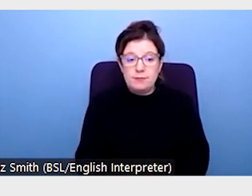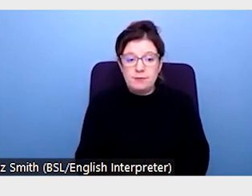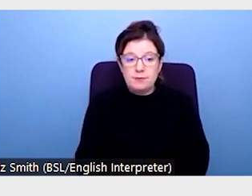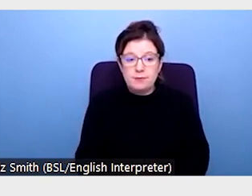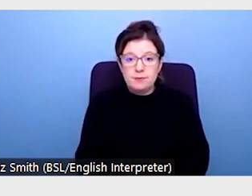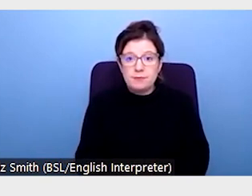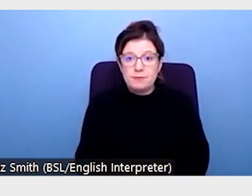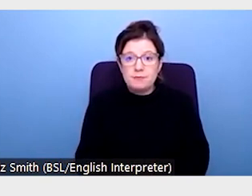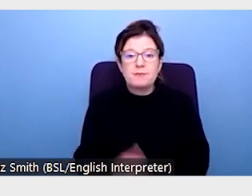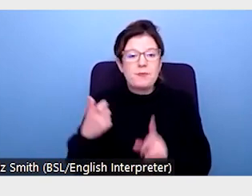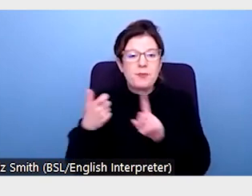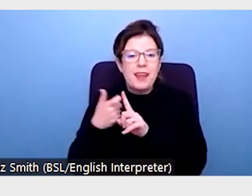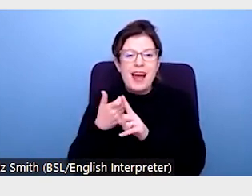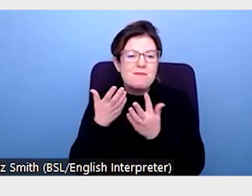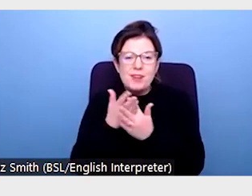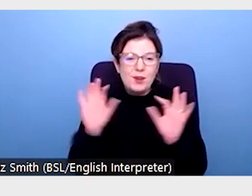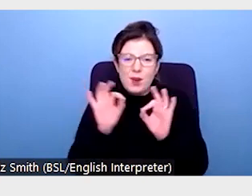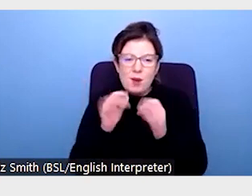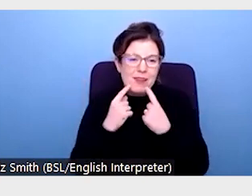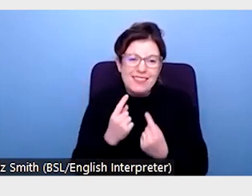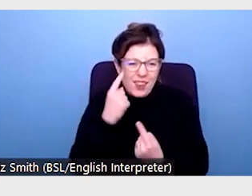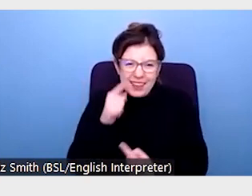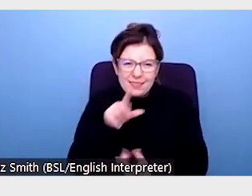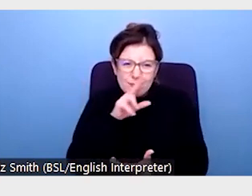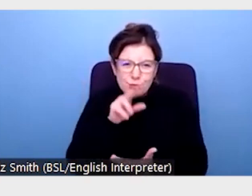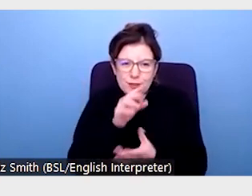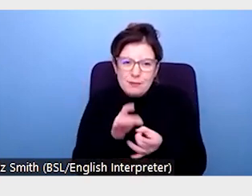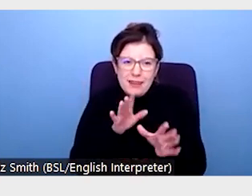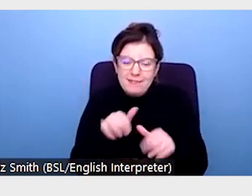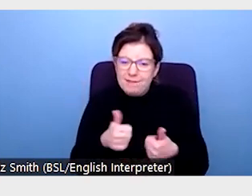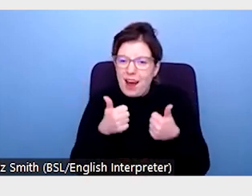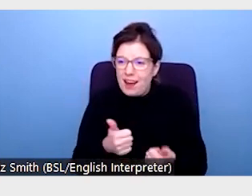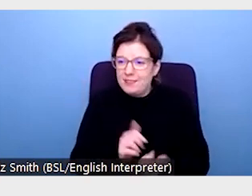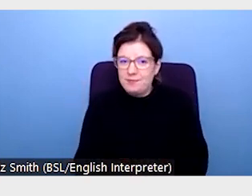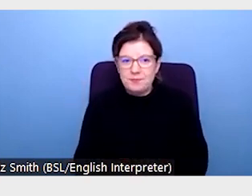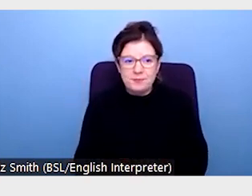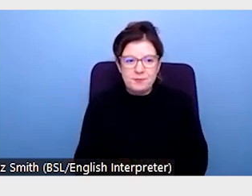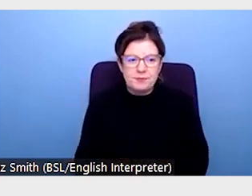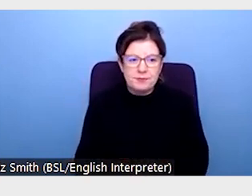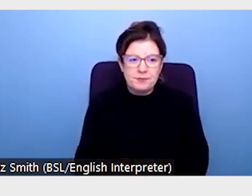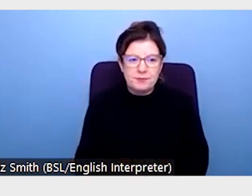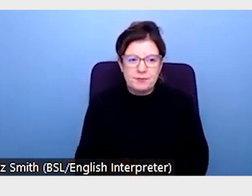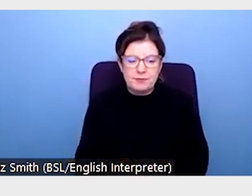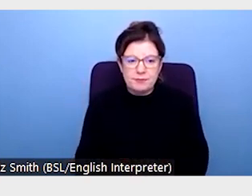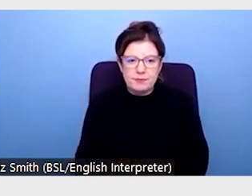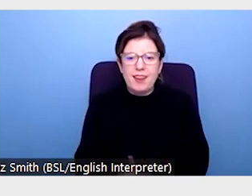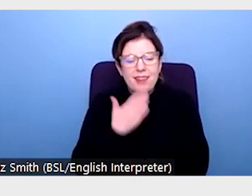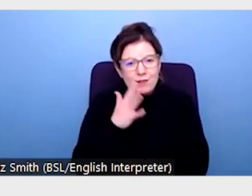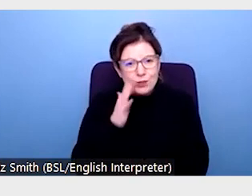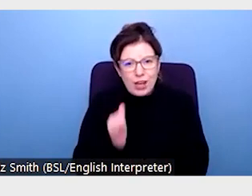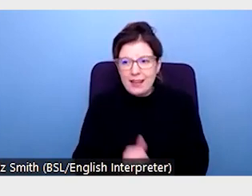We've not had anything else, anyone say anything, but I think the speed you're going at is a good one, Meta, thank you for checking. Good.